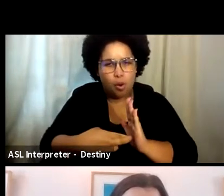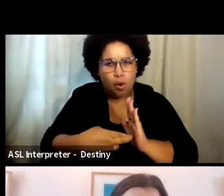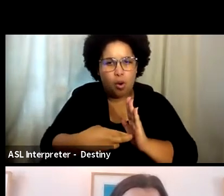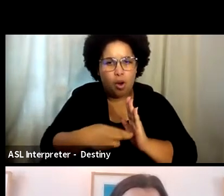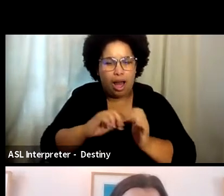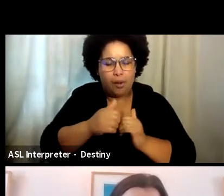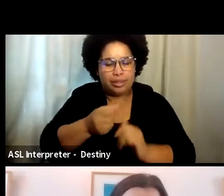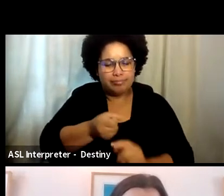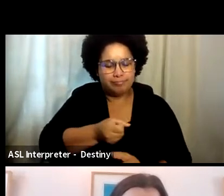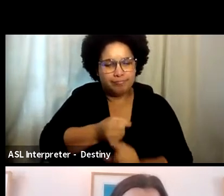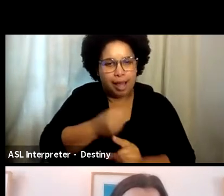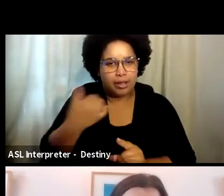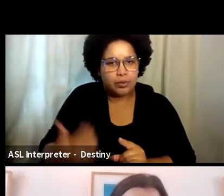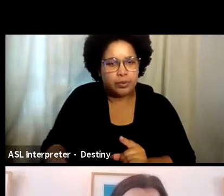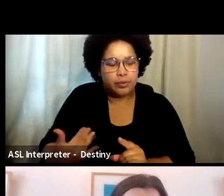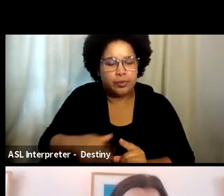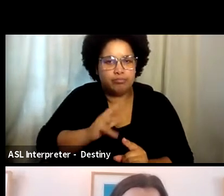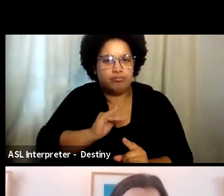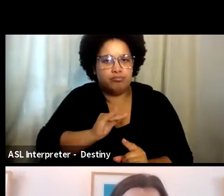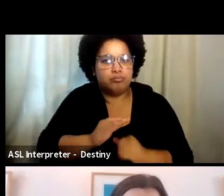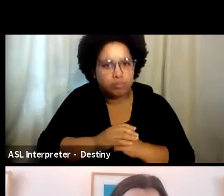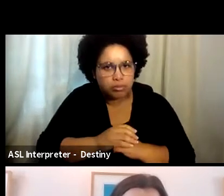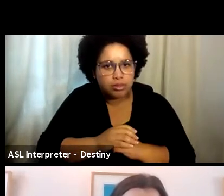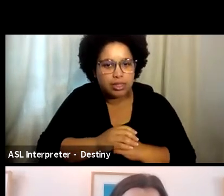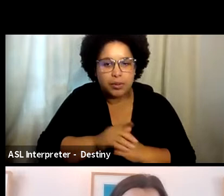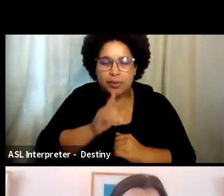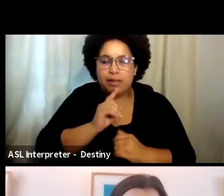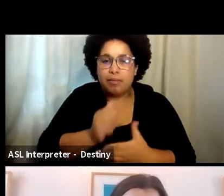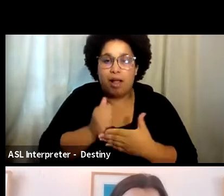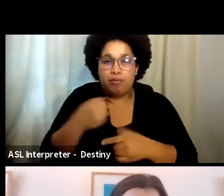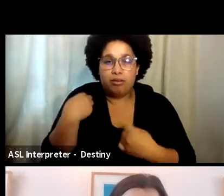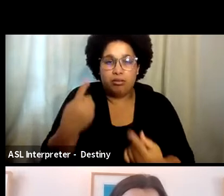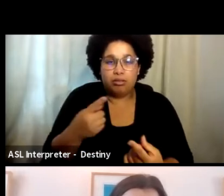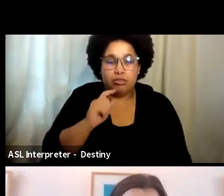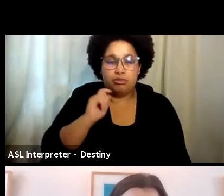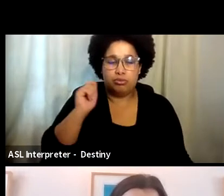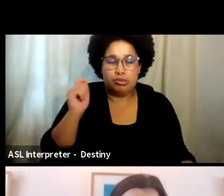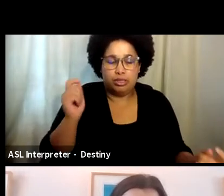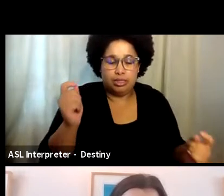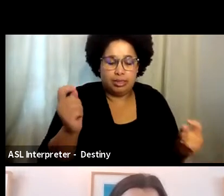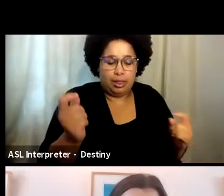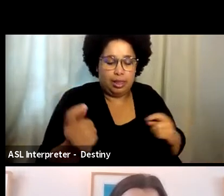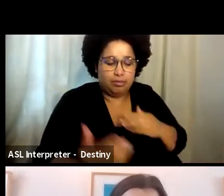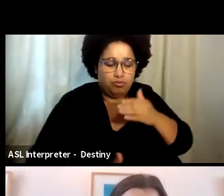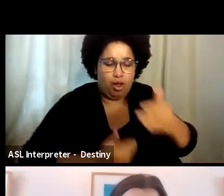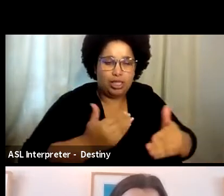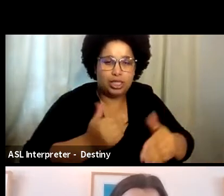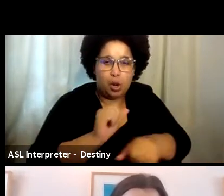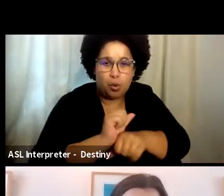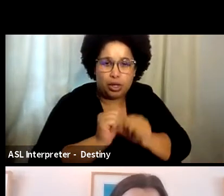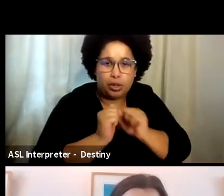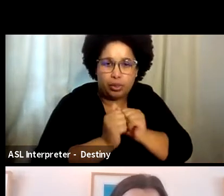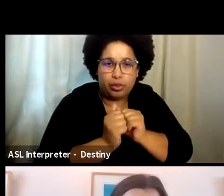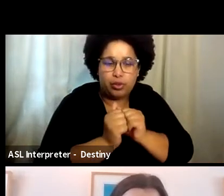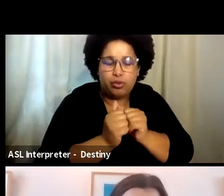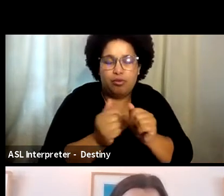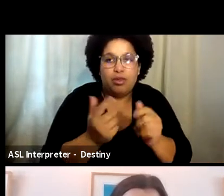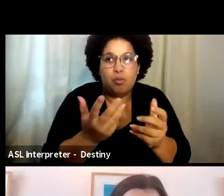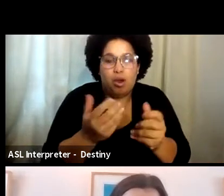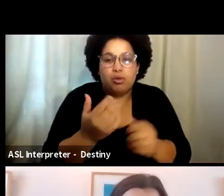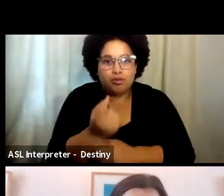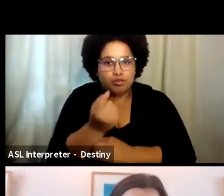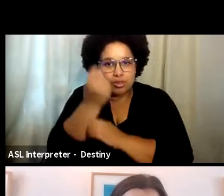a difference. I think it's it has been so helpful over the evolution of this process and in our work with you for us to really understand.